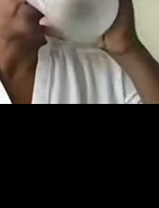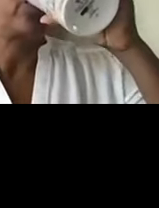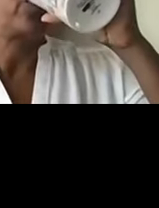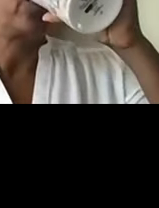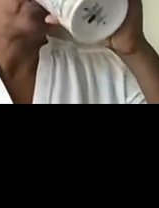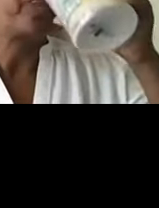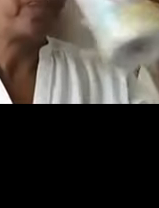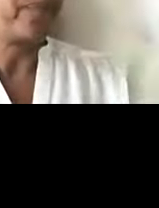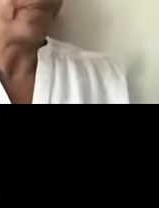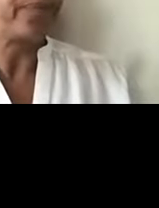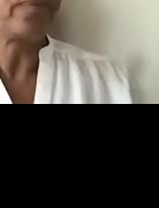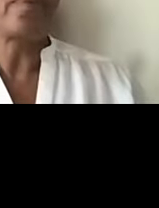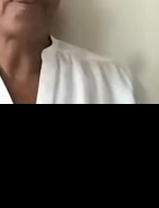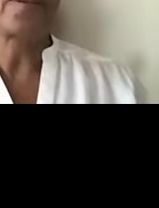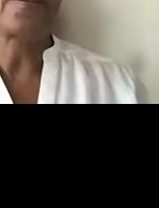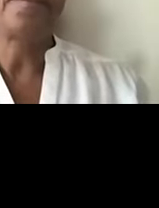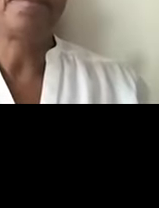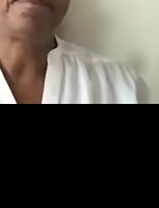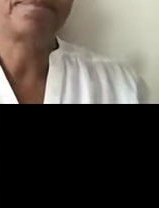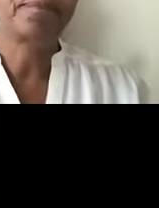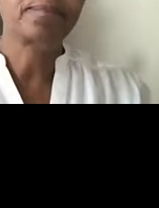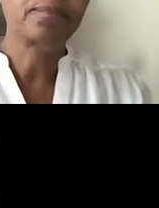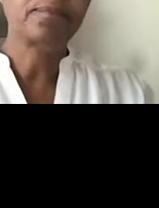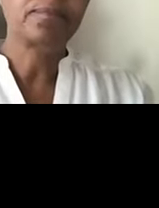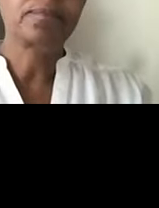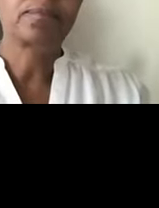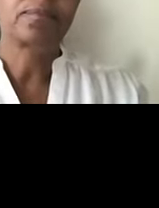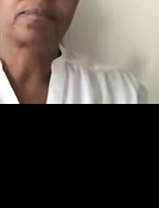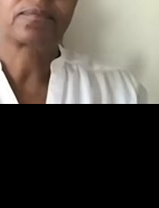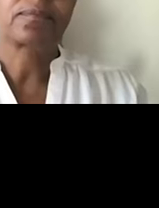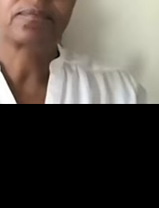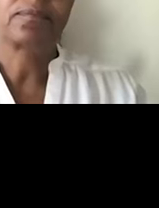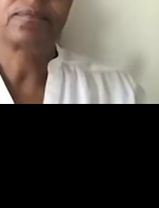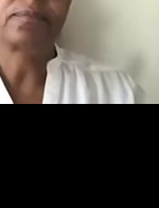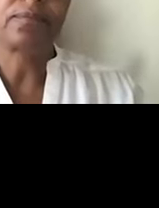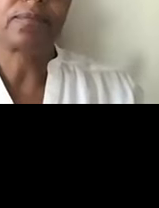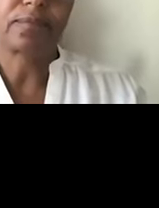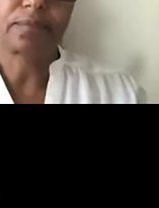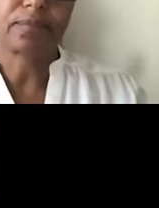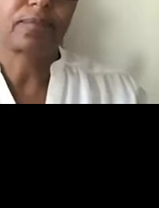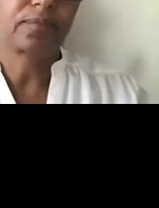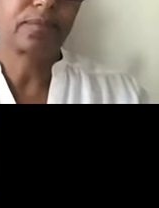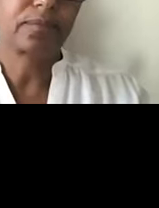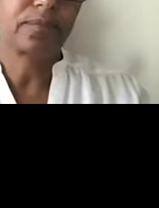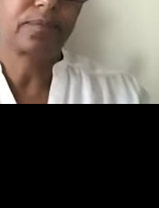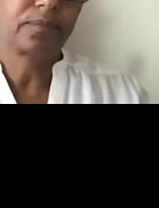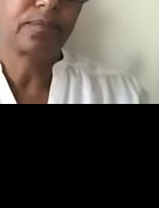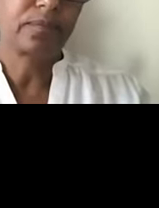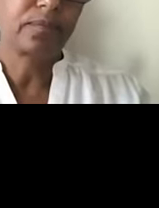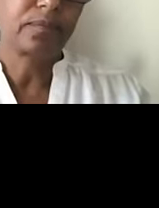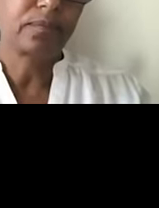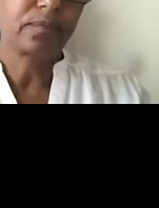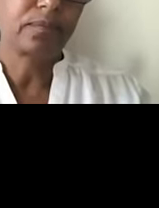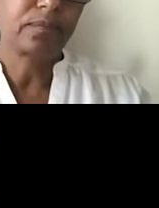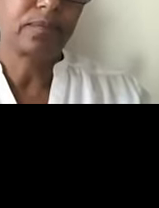nice. And to go, you know, the workshop to go smoothly, if you can mute yourself, that will be helpful. And you're doing